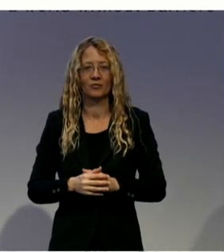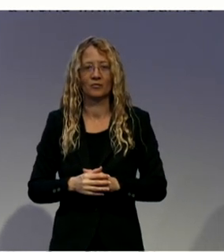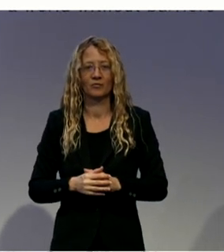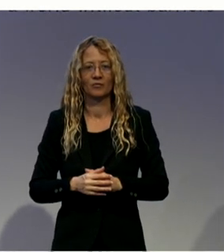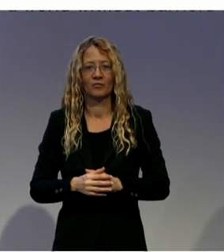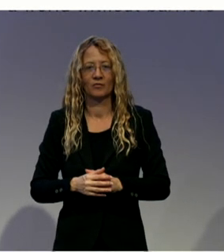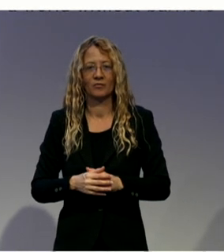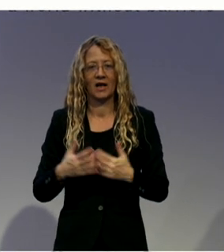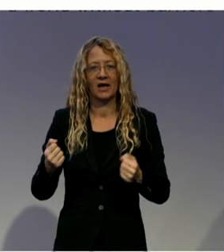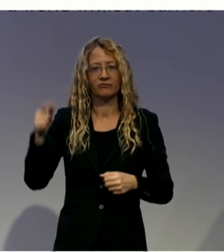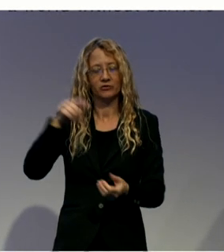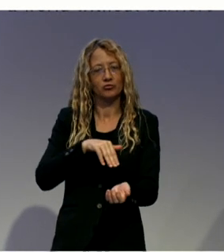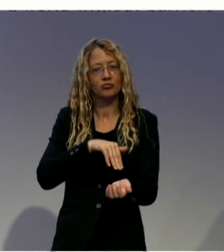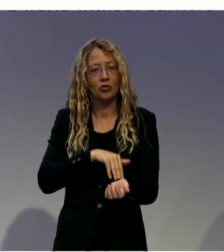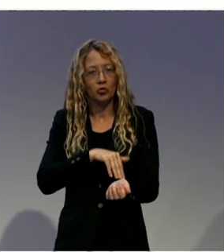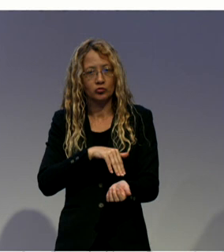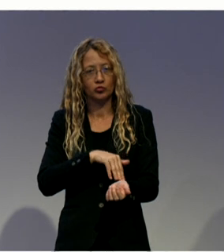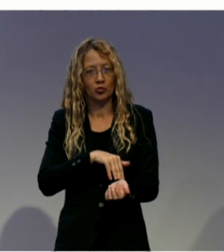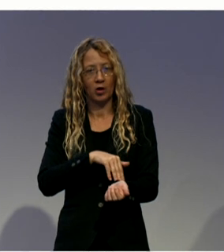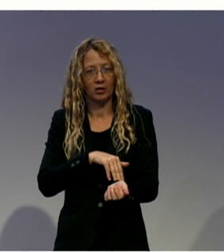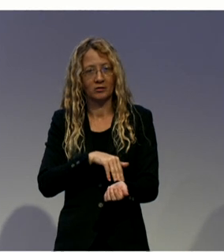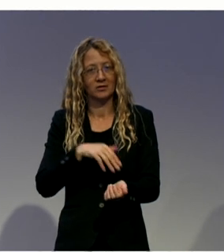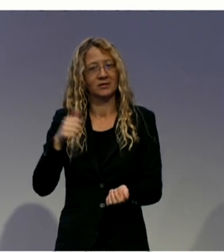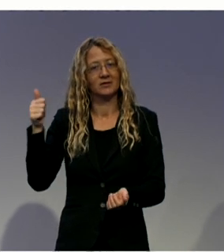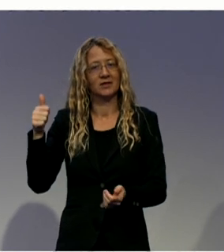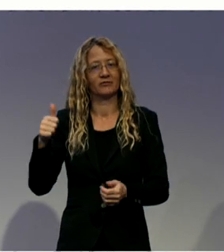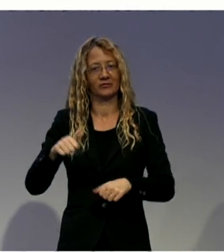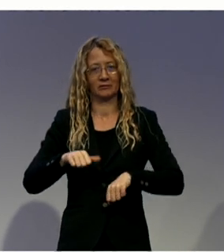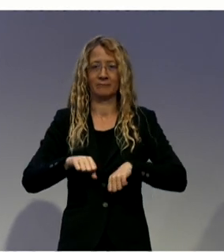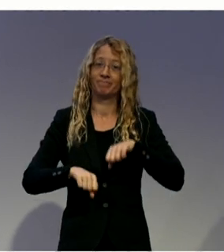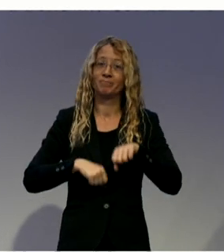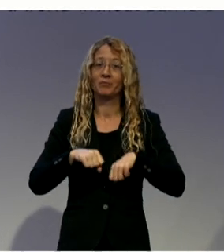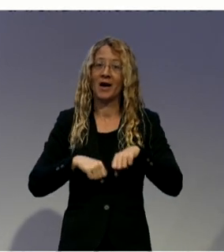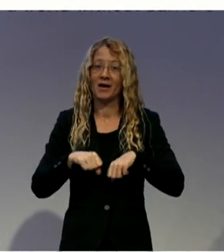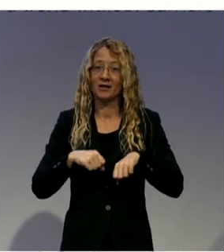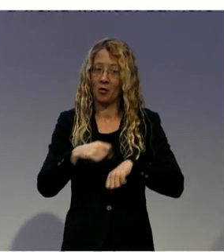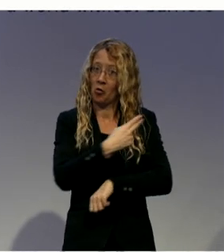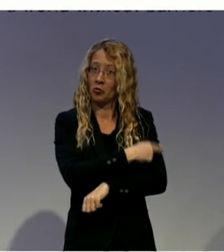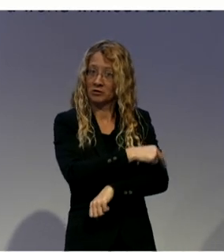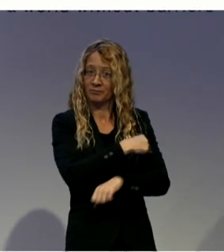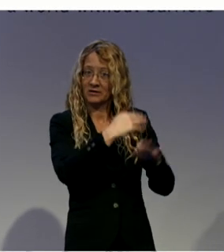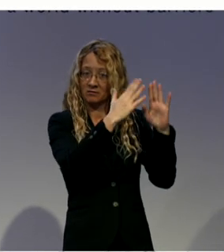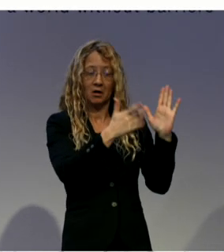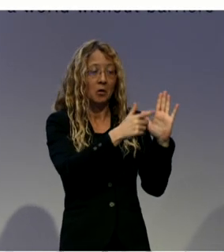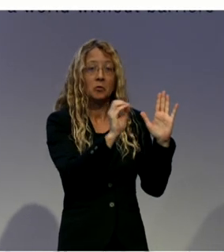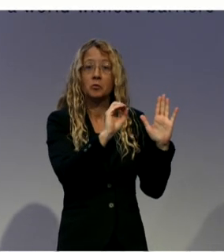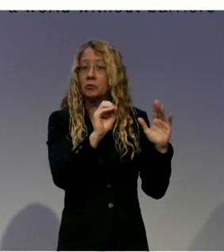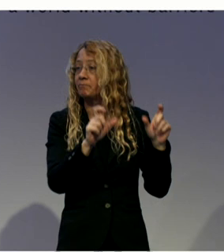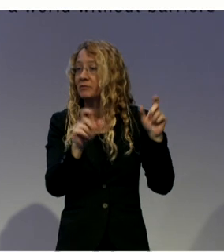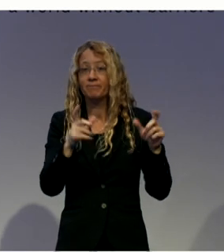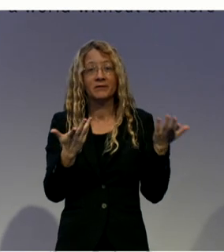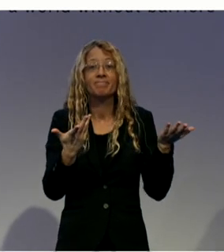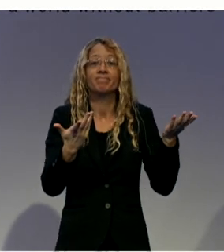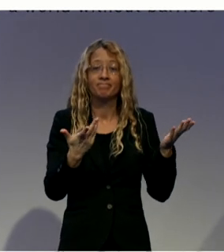visit users because they don't have people in the hospital. And we prevent the hospital.